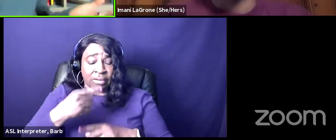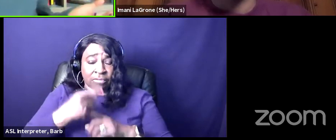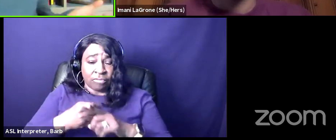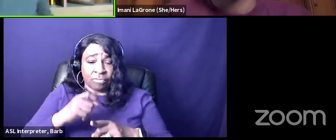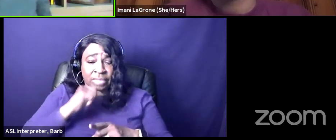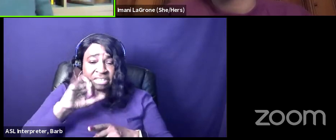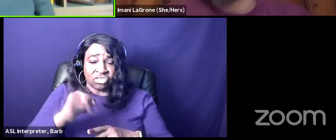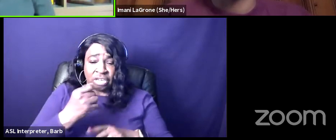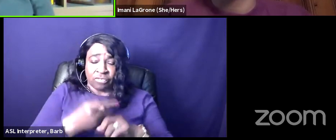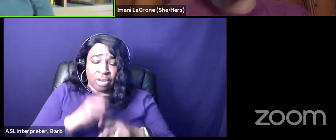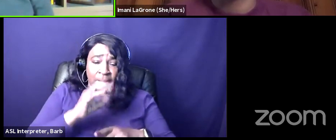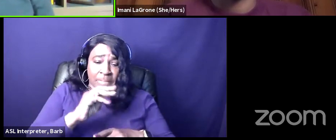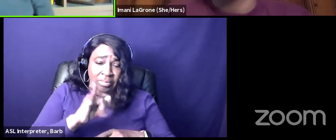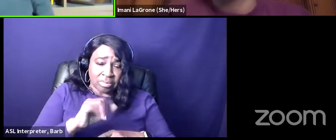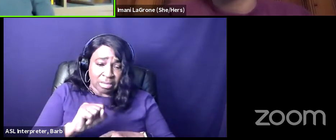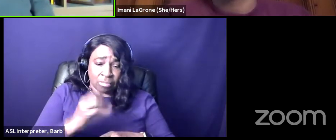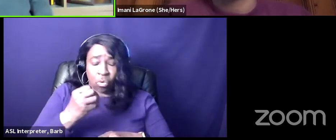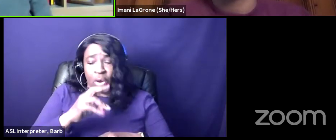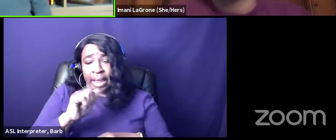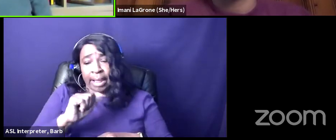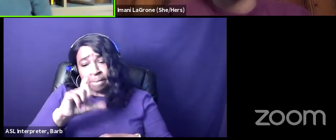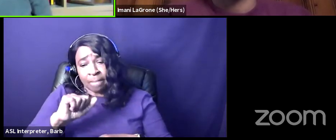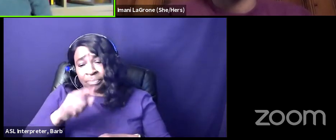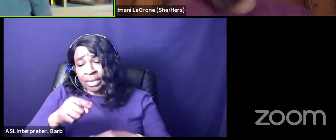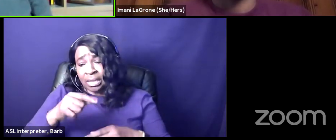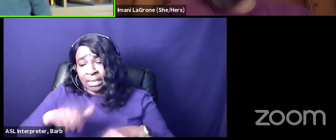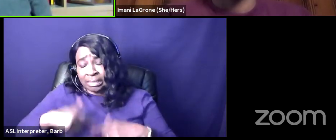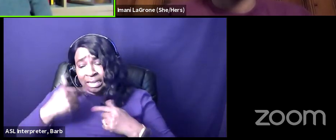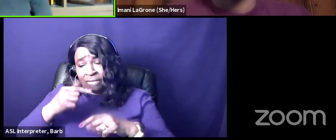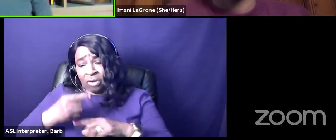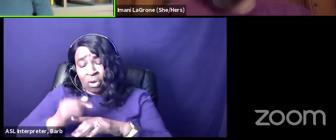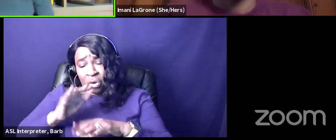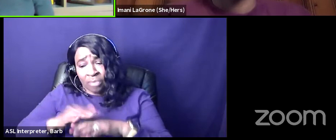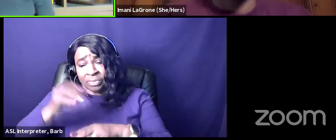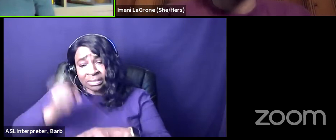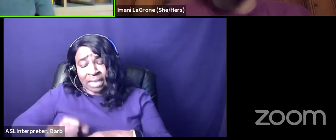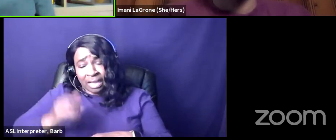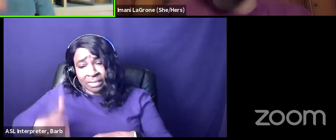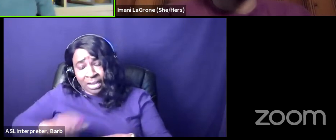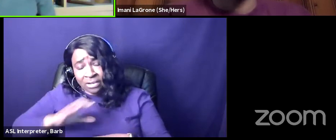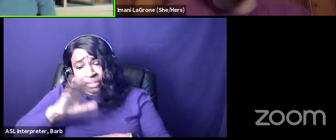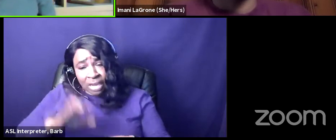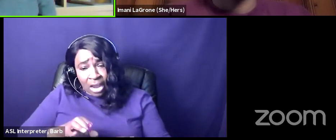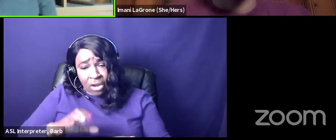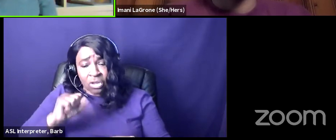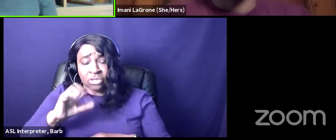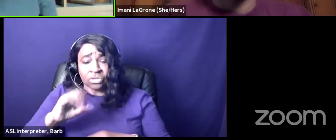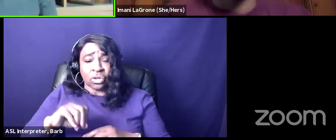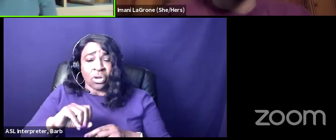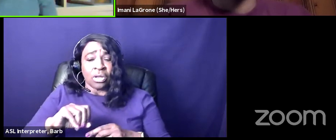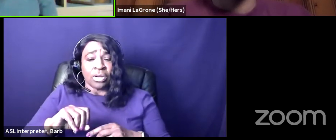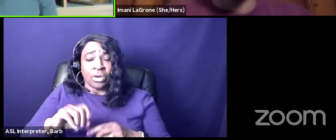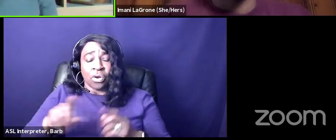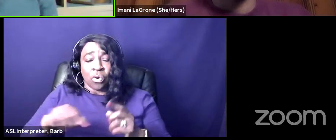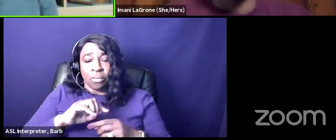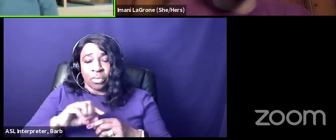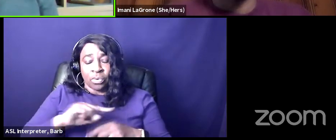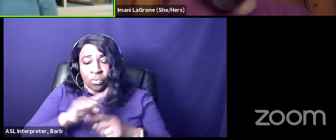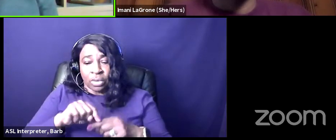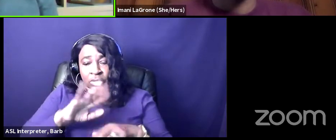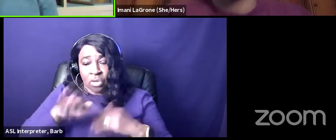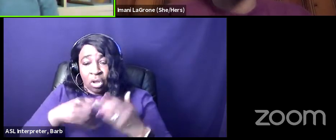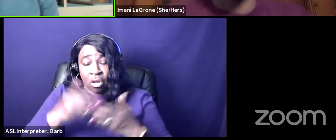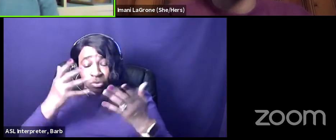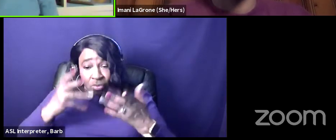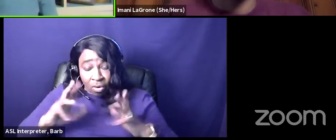black like i don't understand what that question means right and so at the same at the end of the day if we're all fighting for liberation justice and